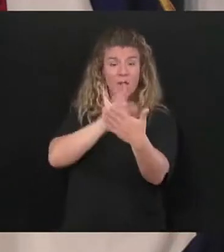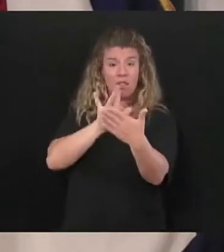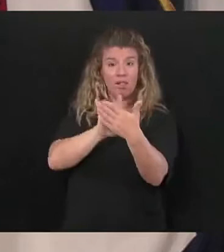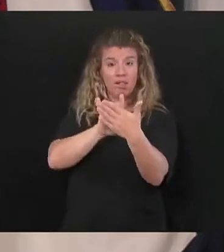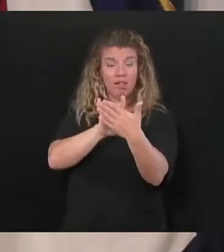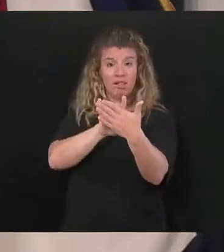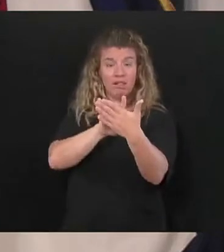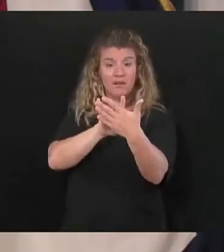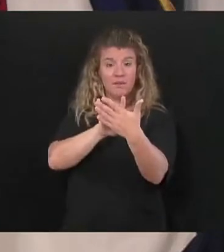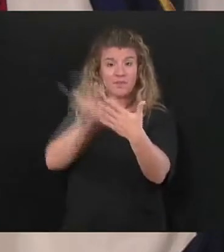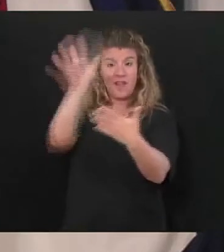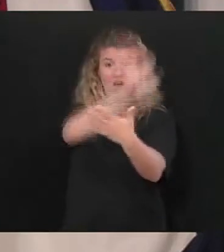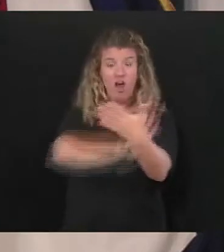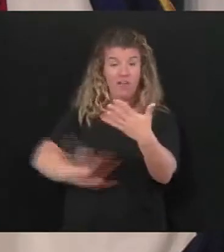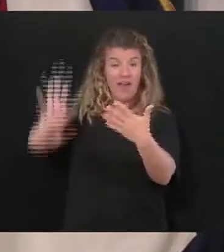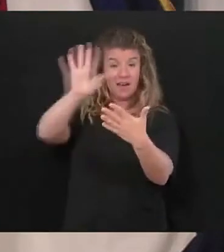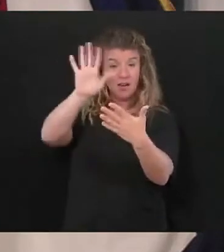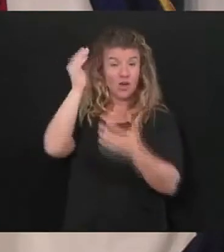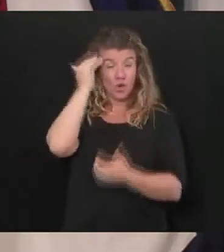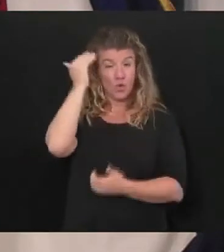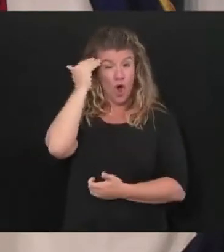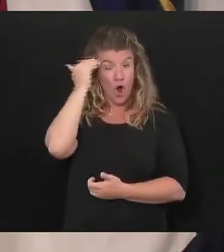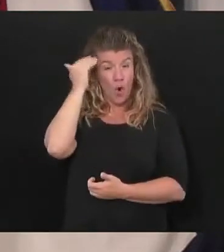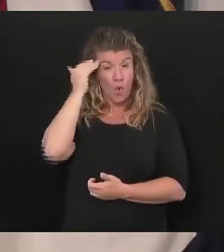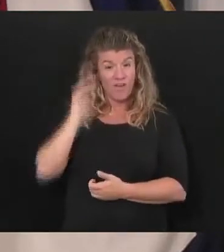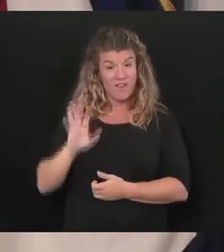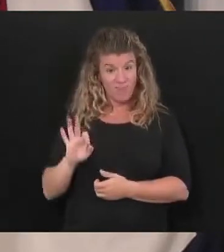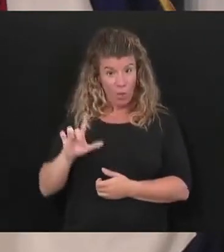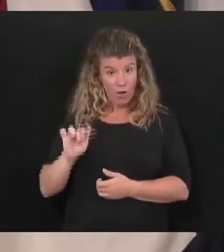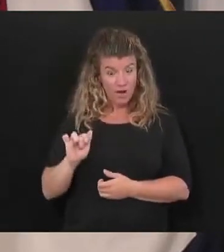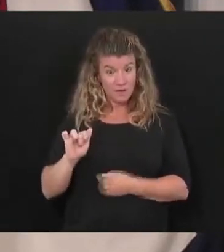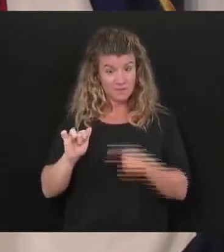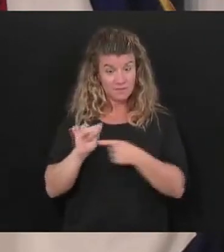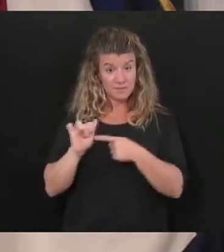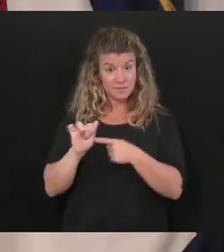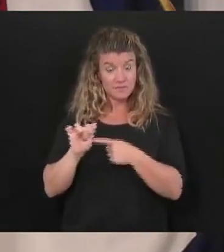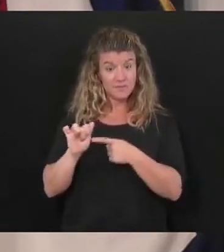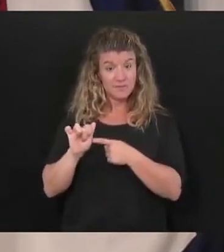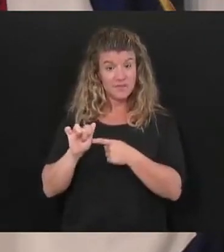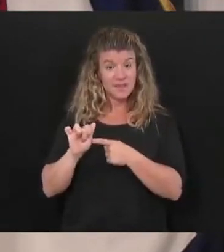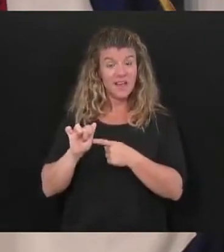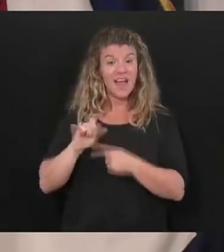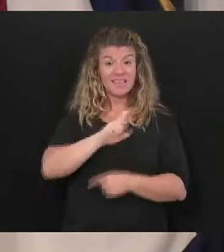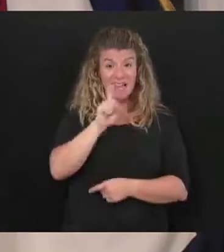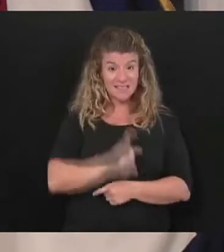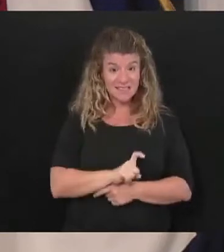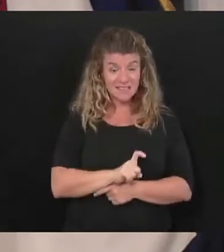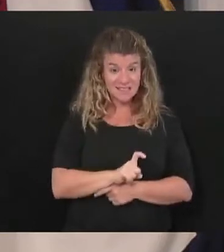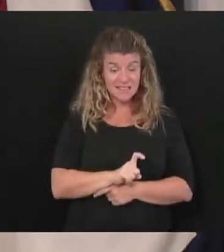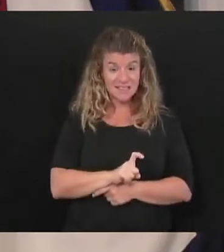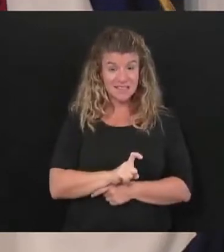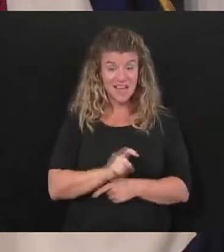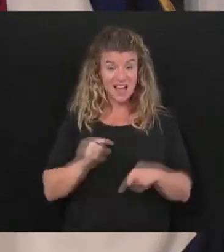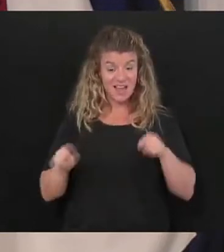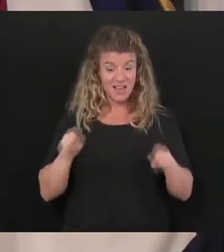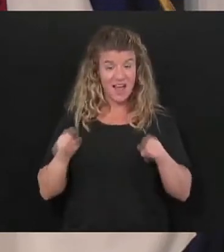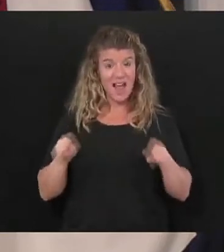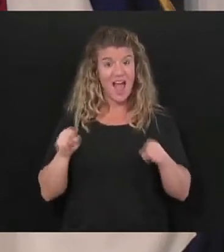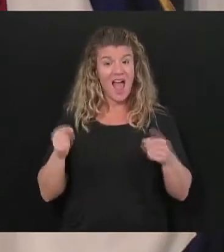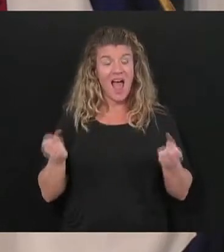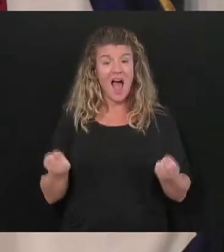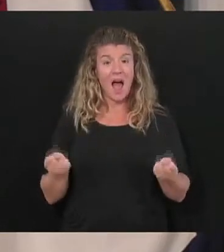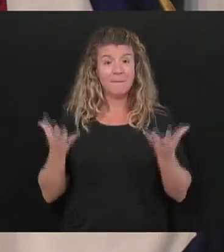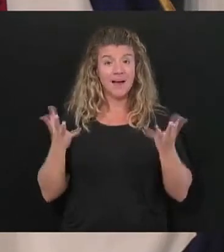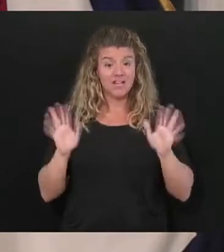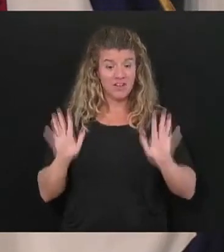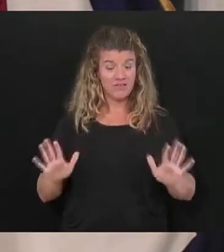do you realize in the state of Florida and the state of Texas how much of those states